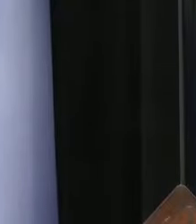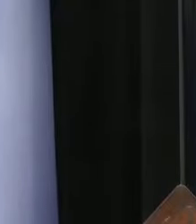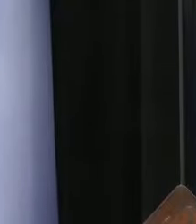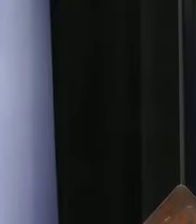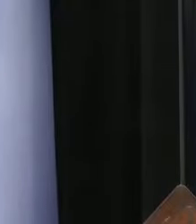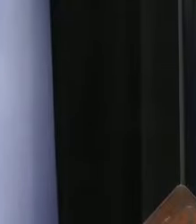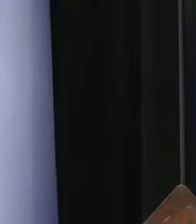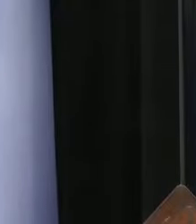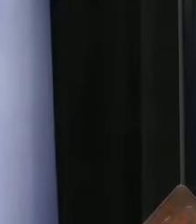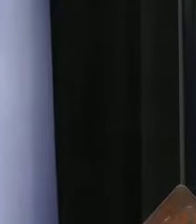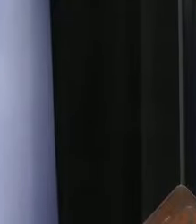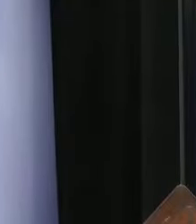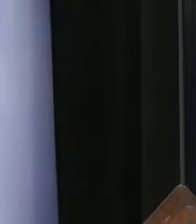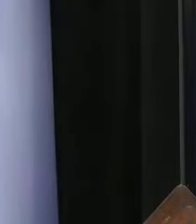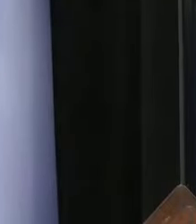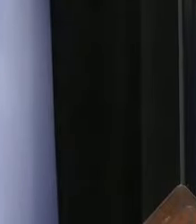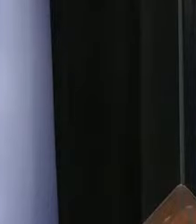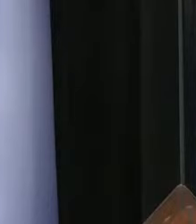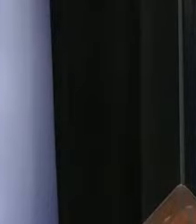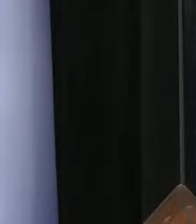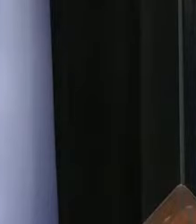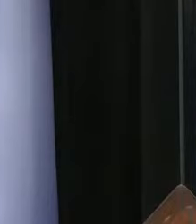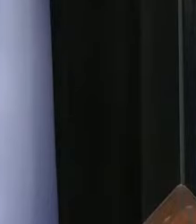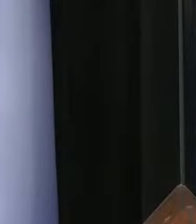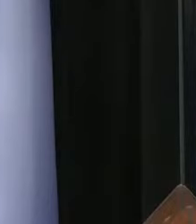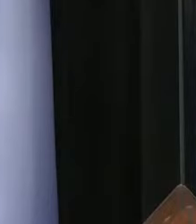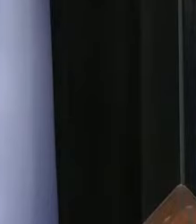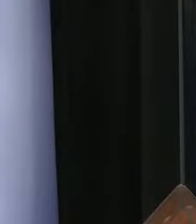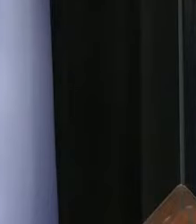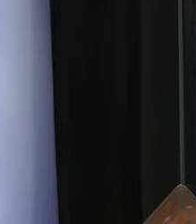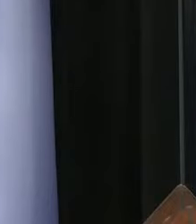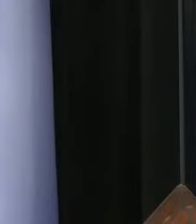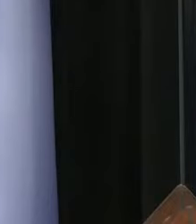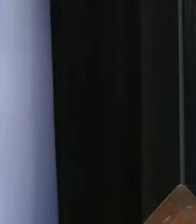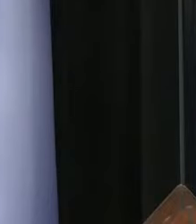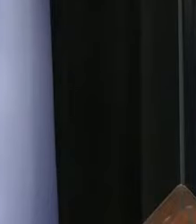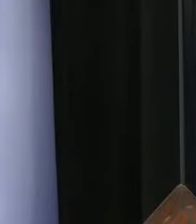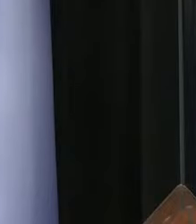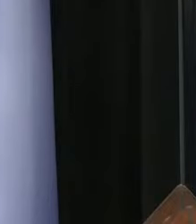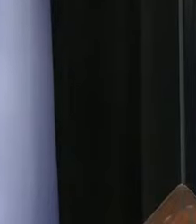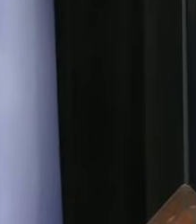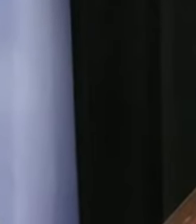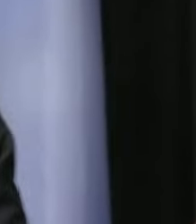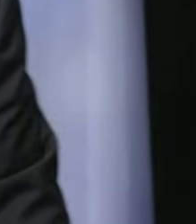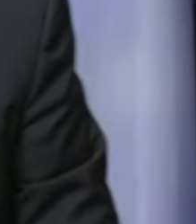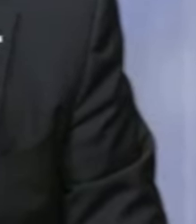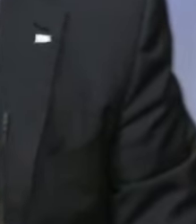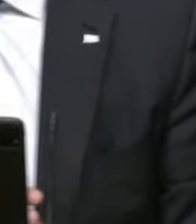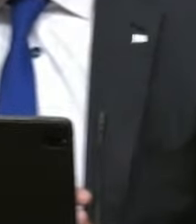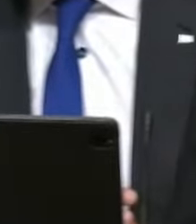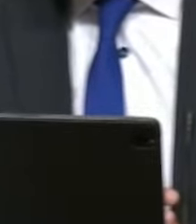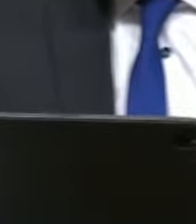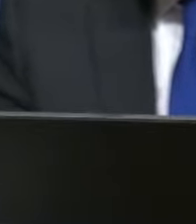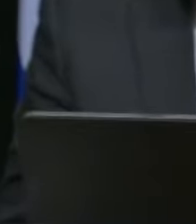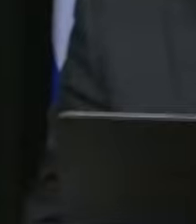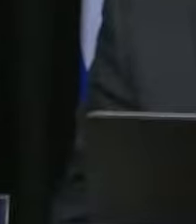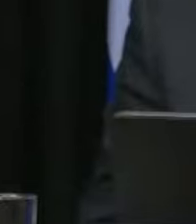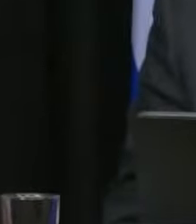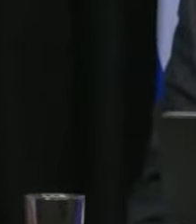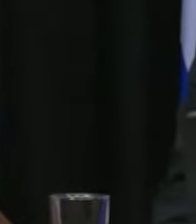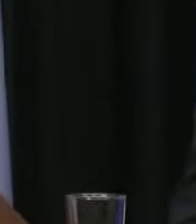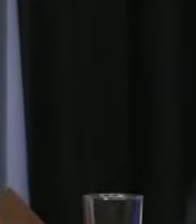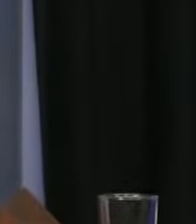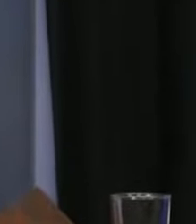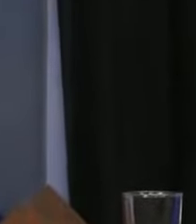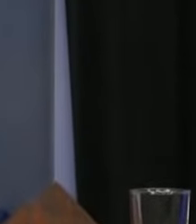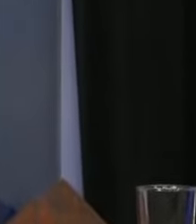is a very important news that we got from and I wanted to say to teenagers please get vaccinated that's